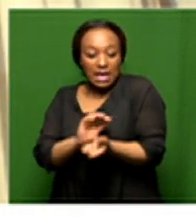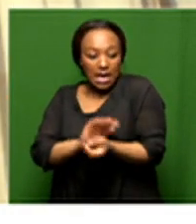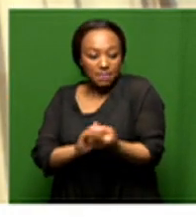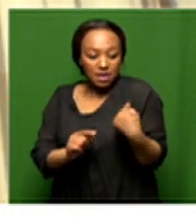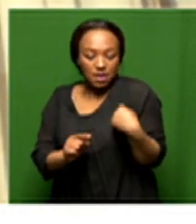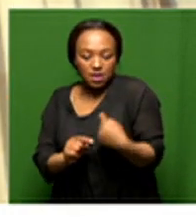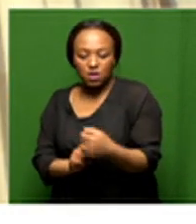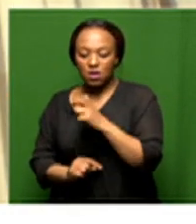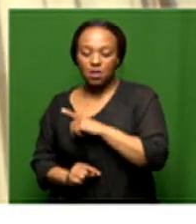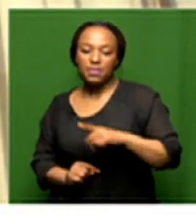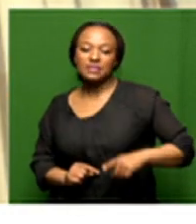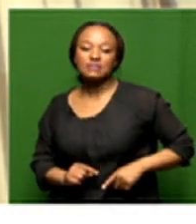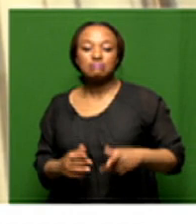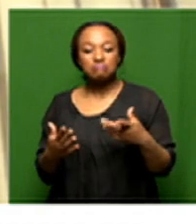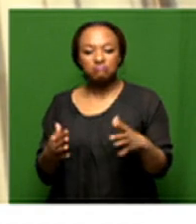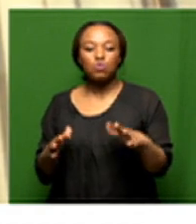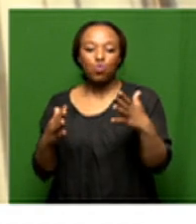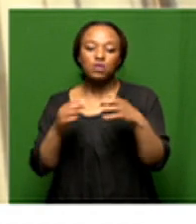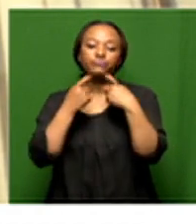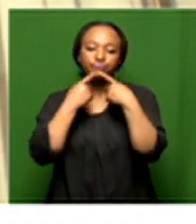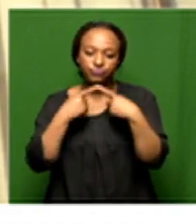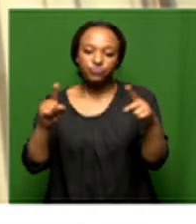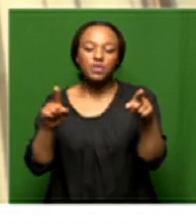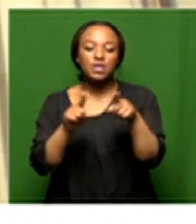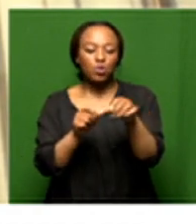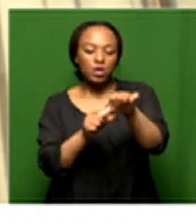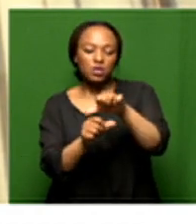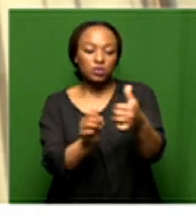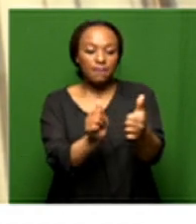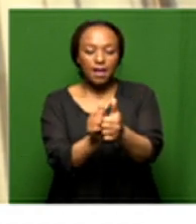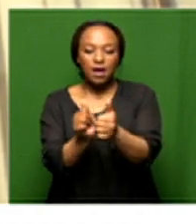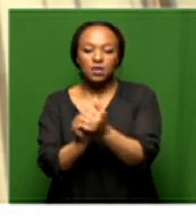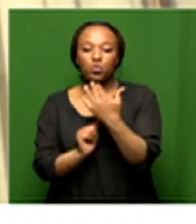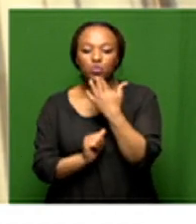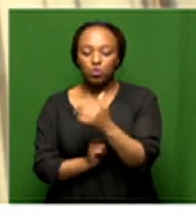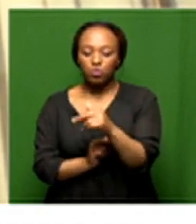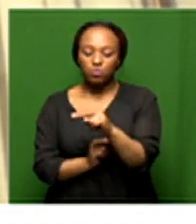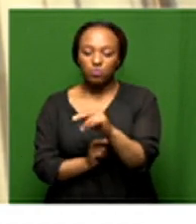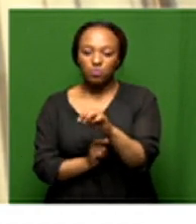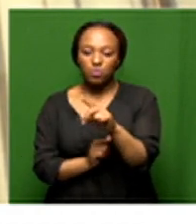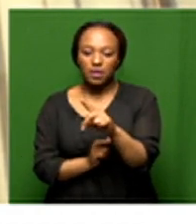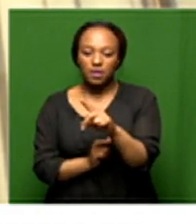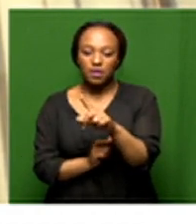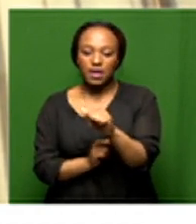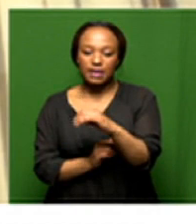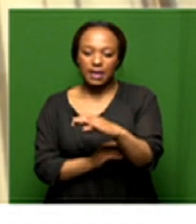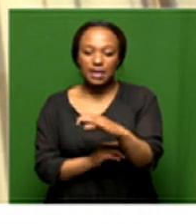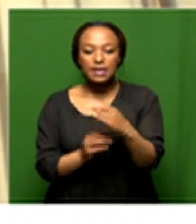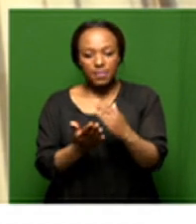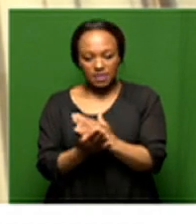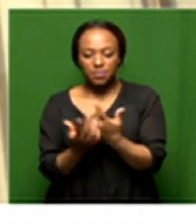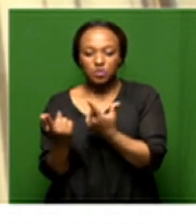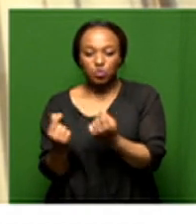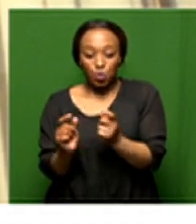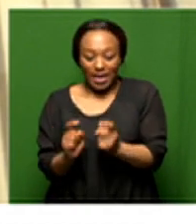obviously the president will make that their public with the social partners at night like there's that the option that something needs to be done